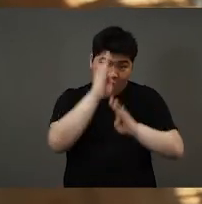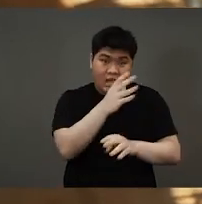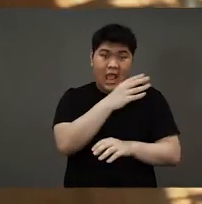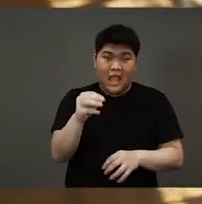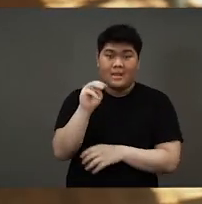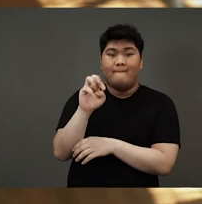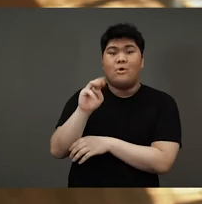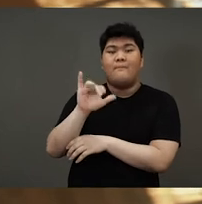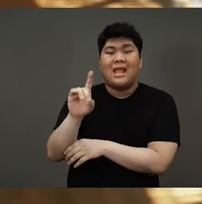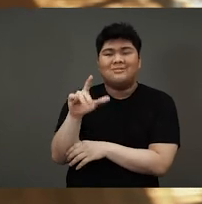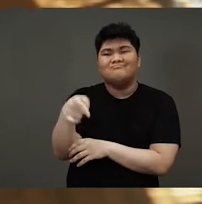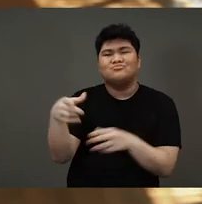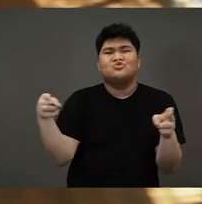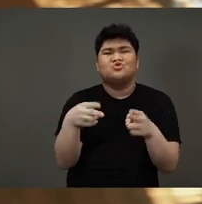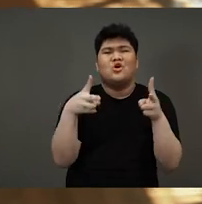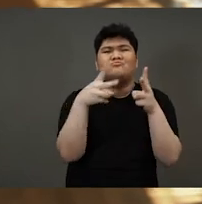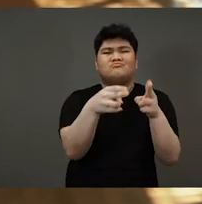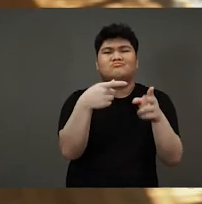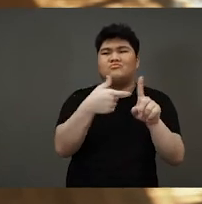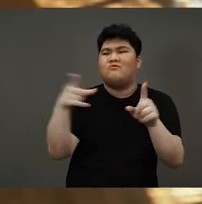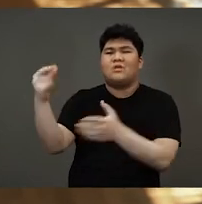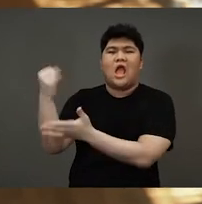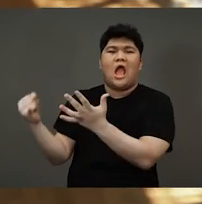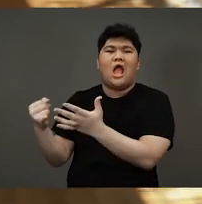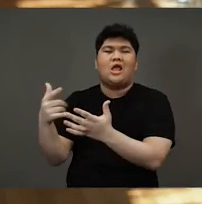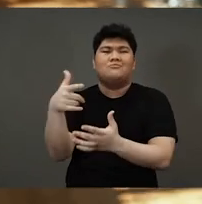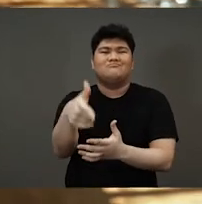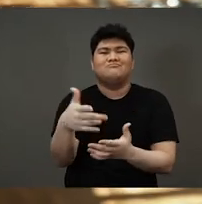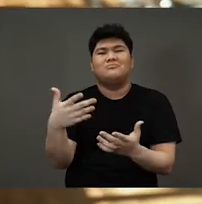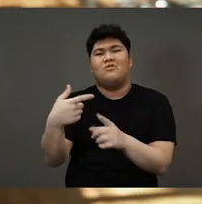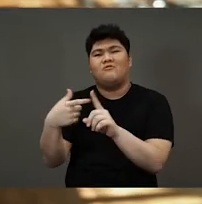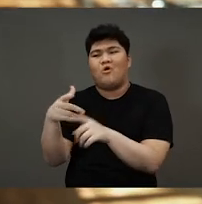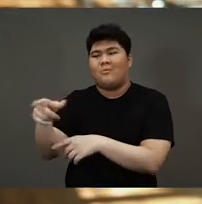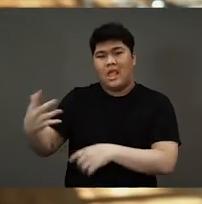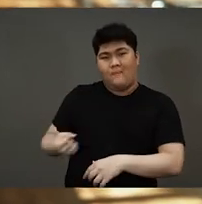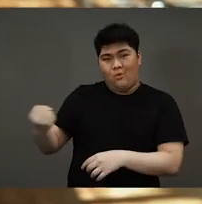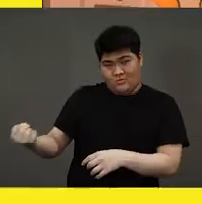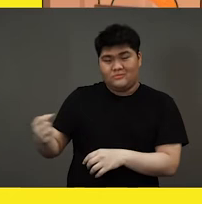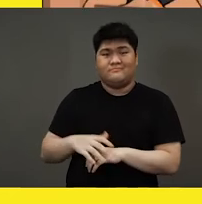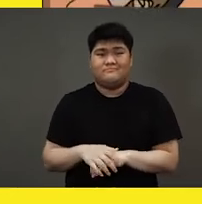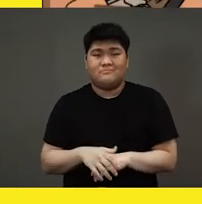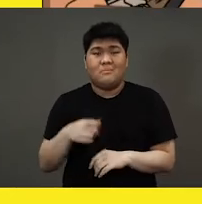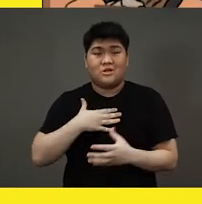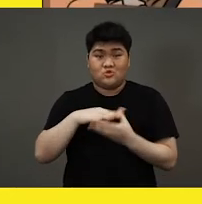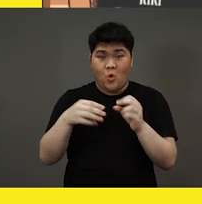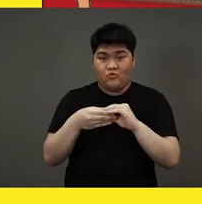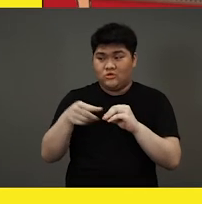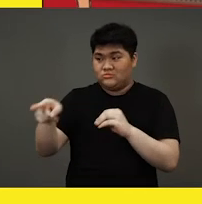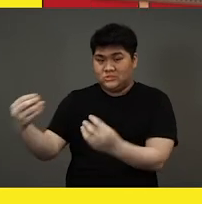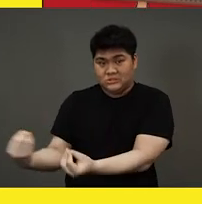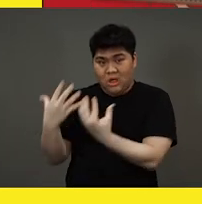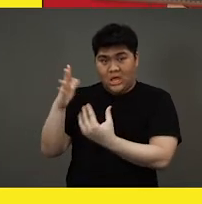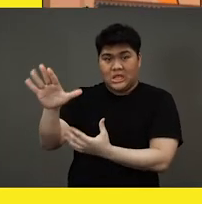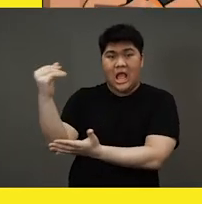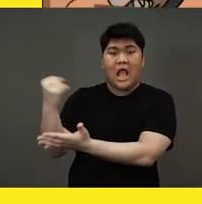mermaid, which was just a short extract from the Ramayana, also known as the Rimka in Cambodia. My story was inspired by